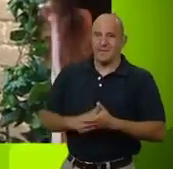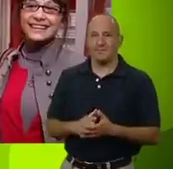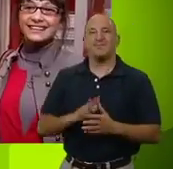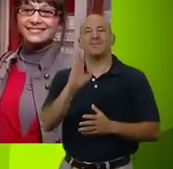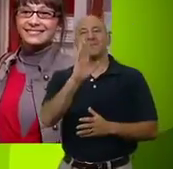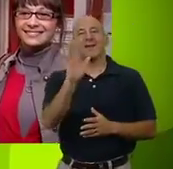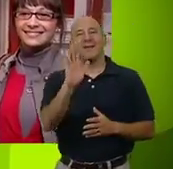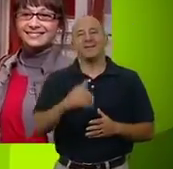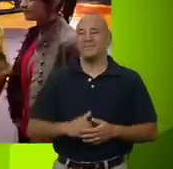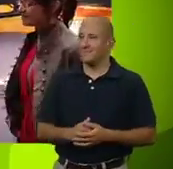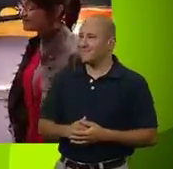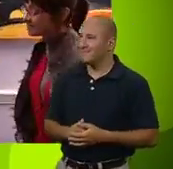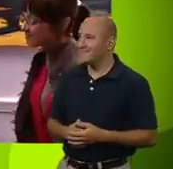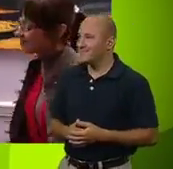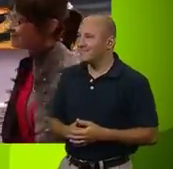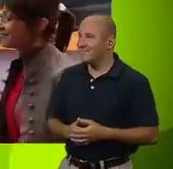Bye. Bye.